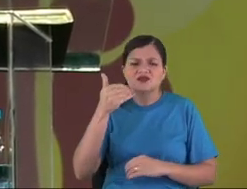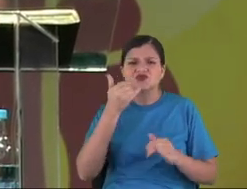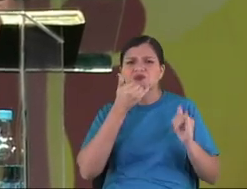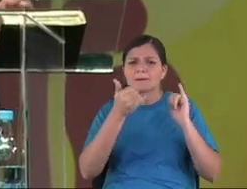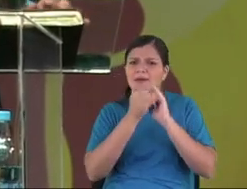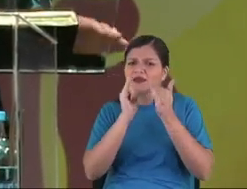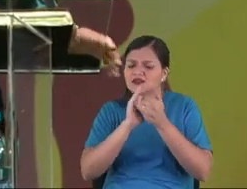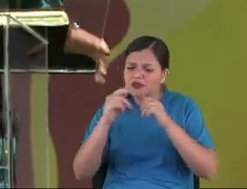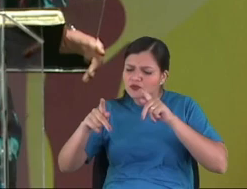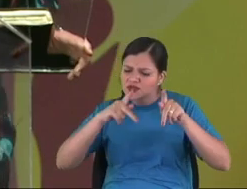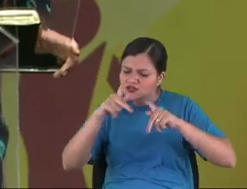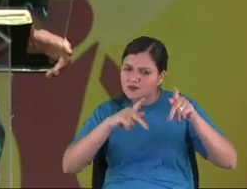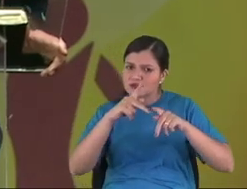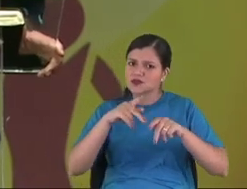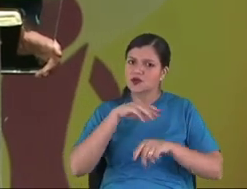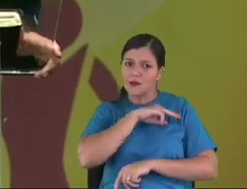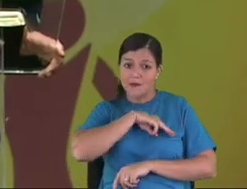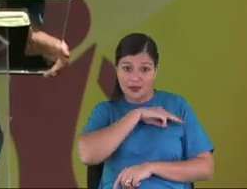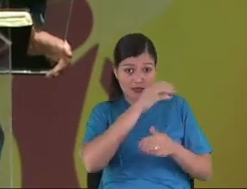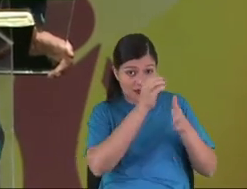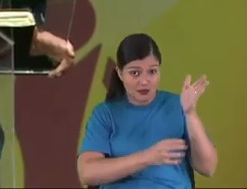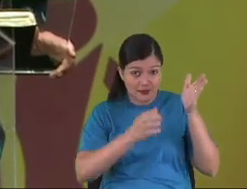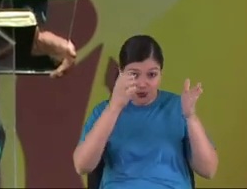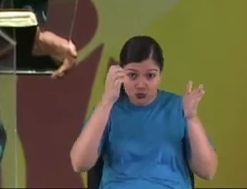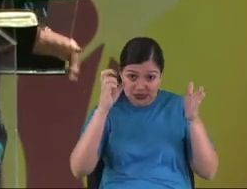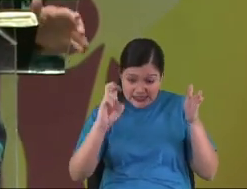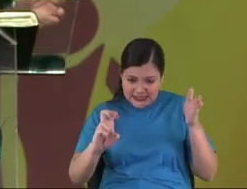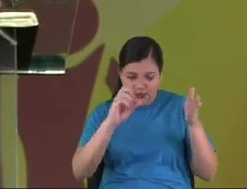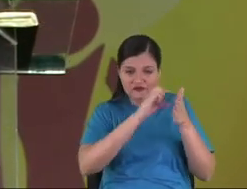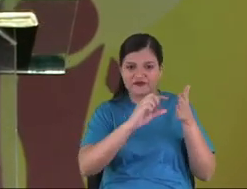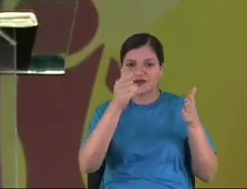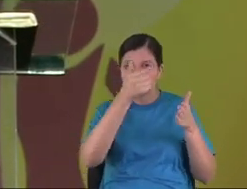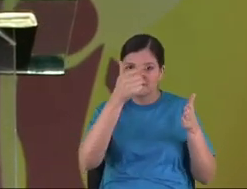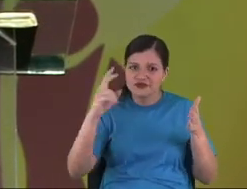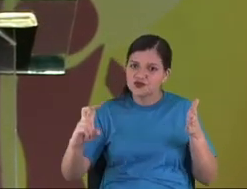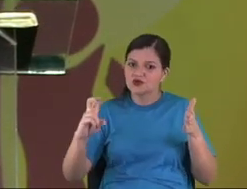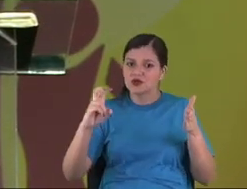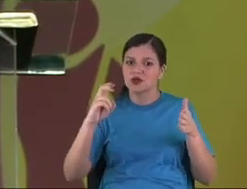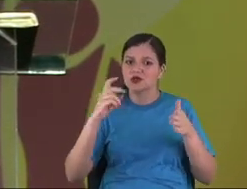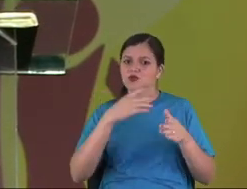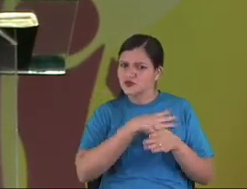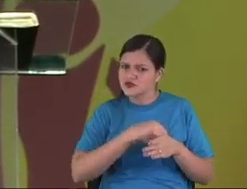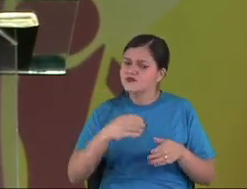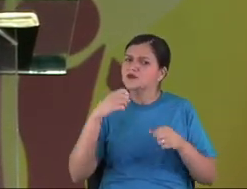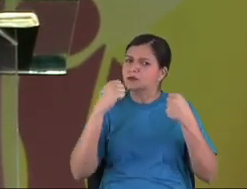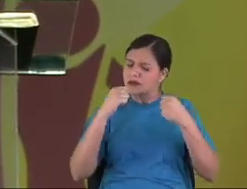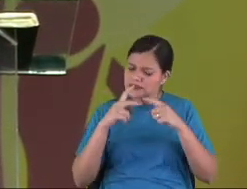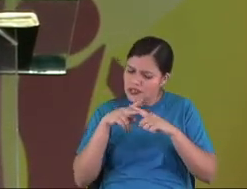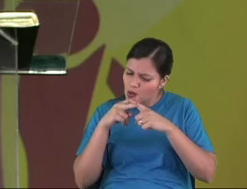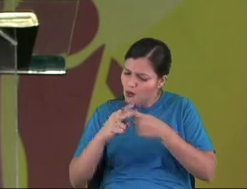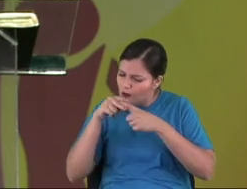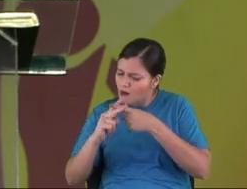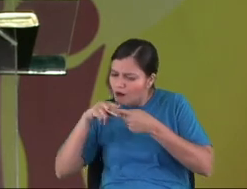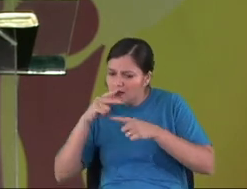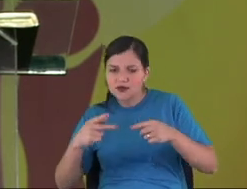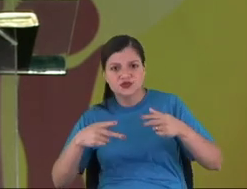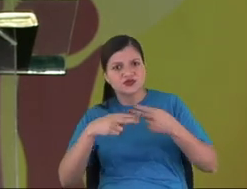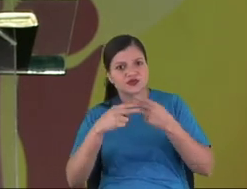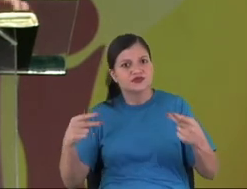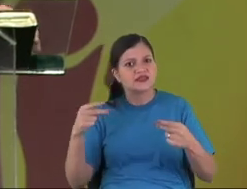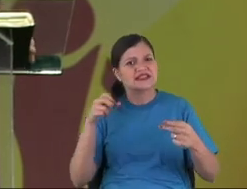to forgive, teach your kids to ask for forgiving, if they hurt someone,